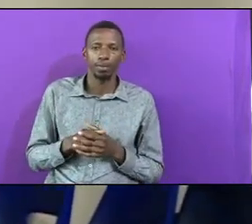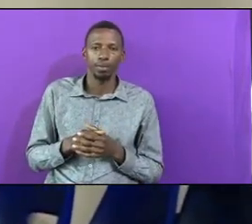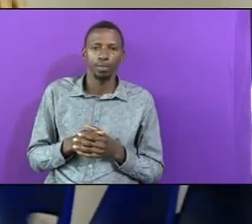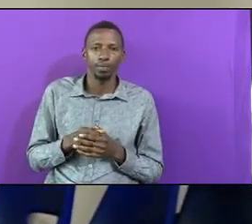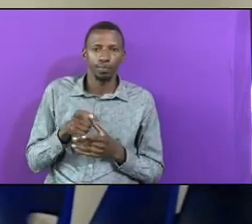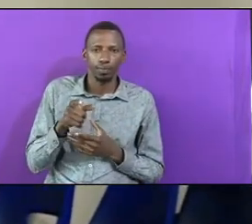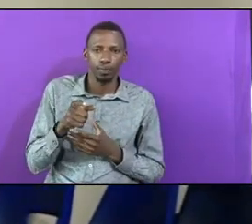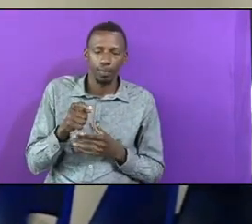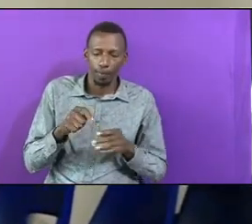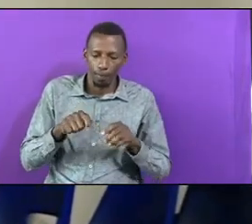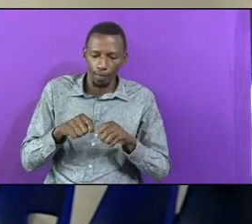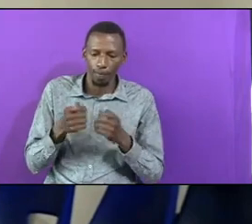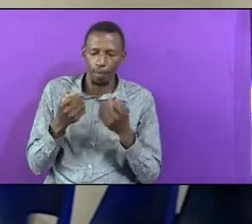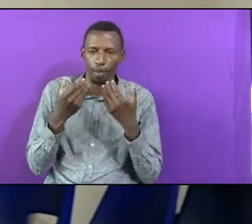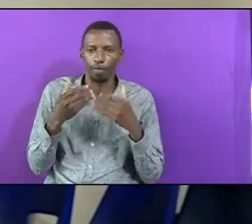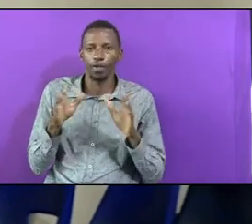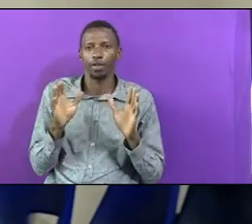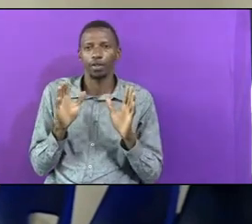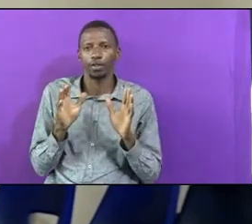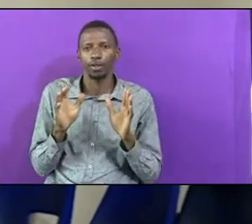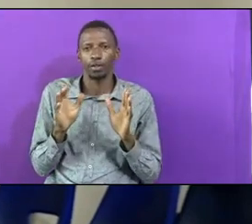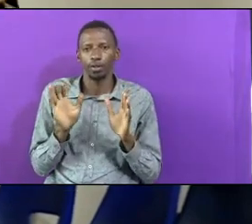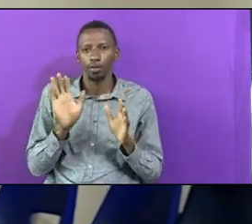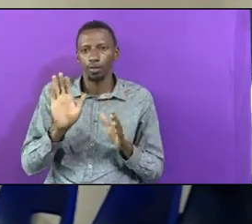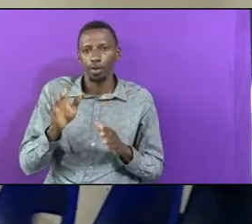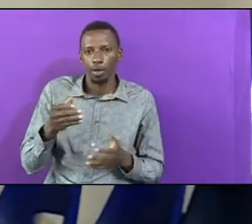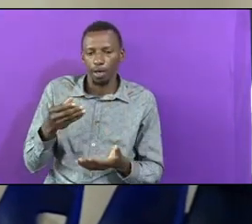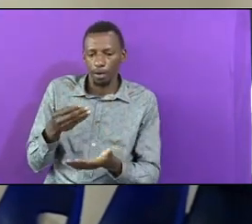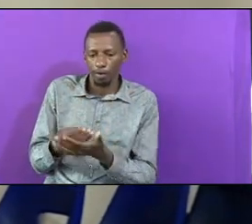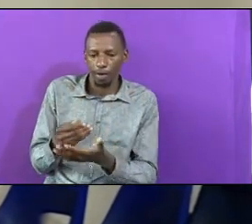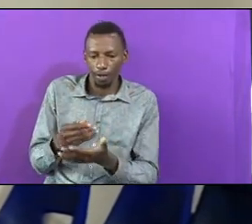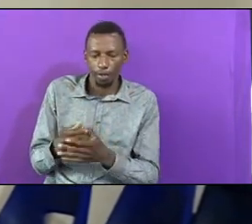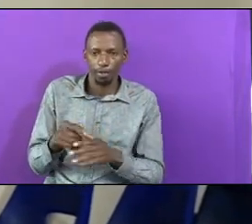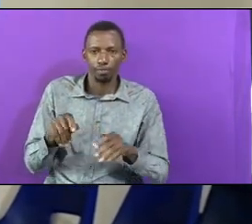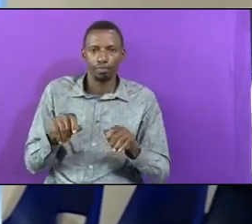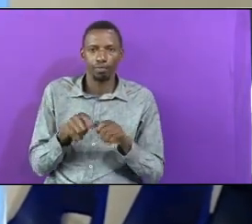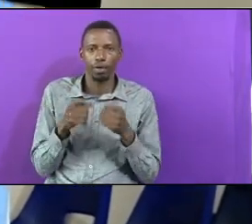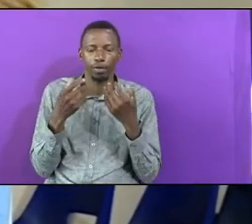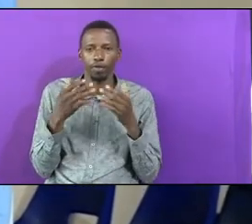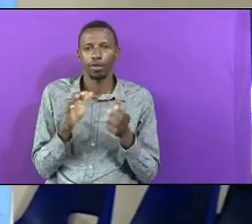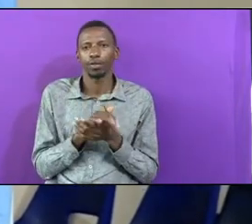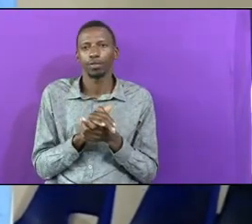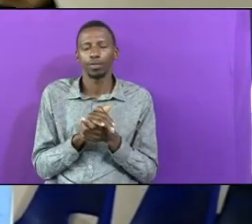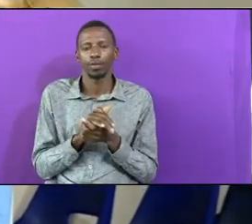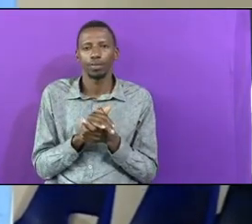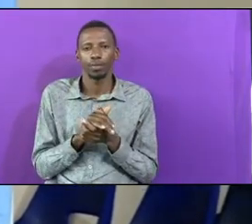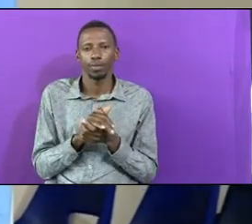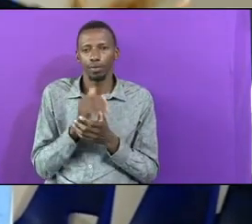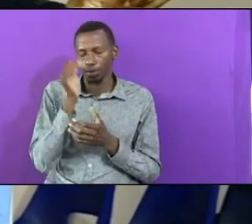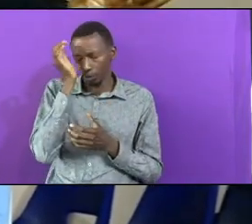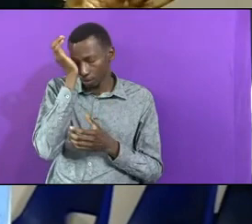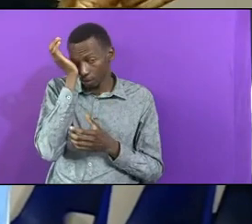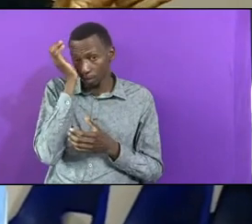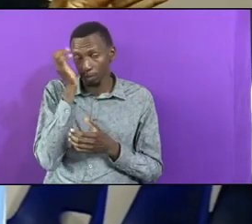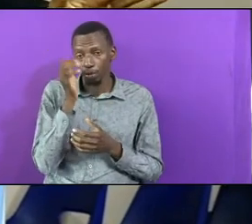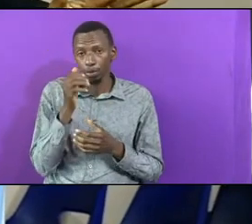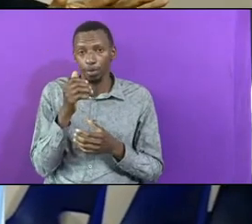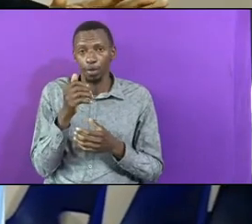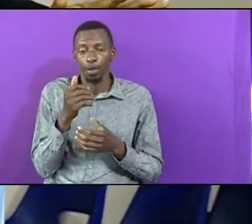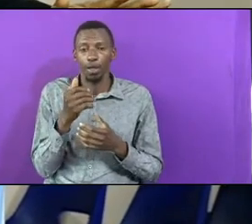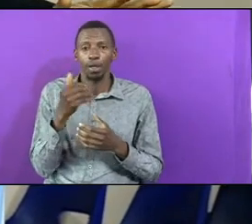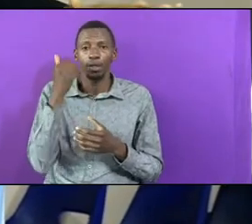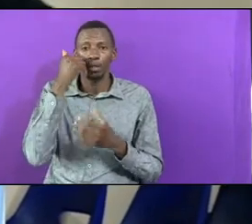Already Been Injured At The Socket Your Finances So That You Been Injured Terminal DC Says Injury